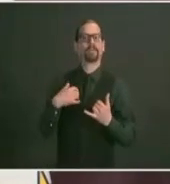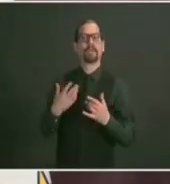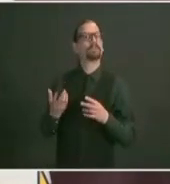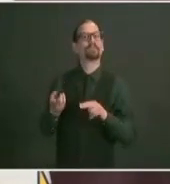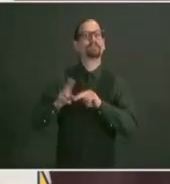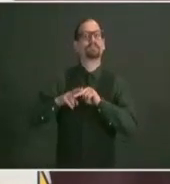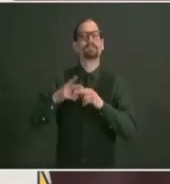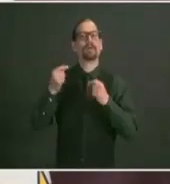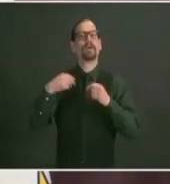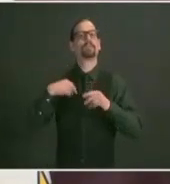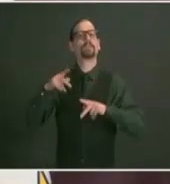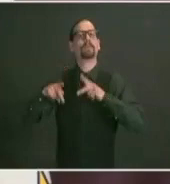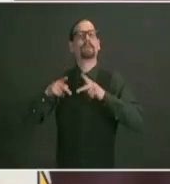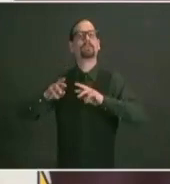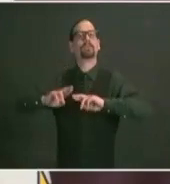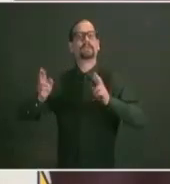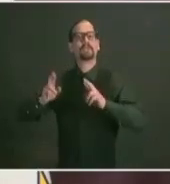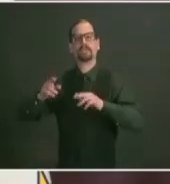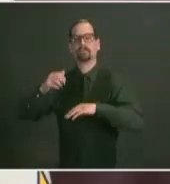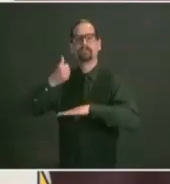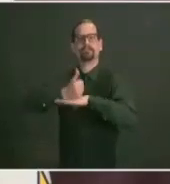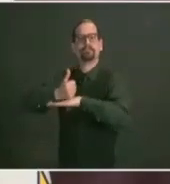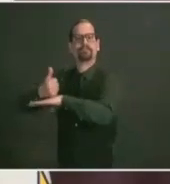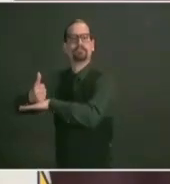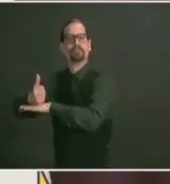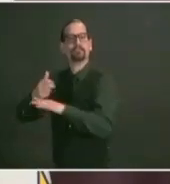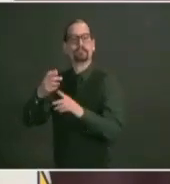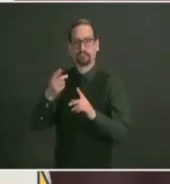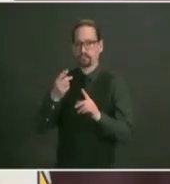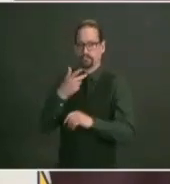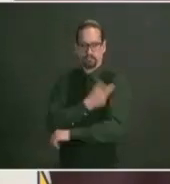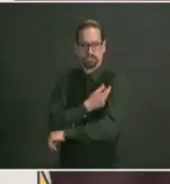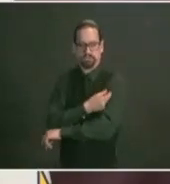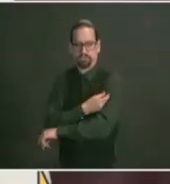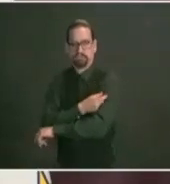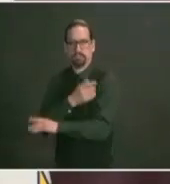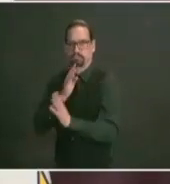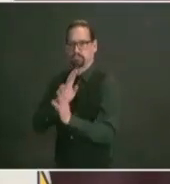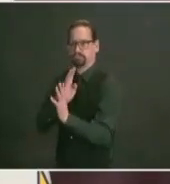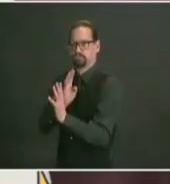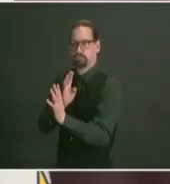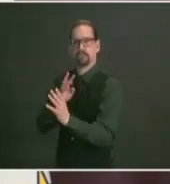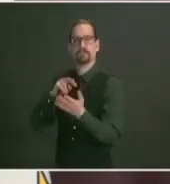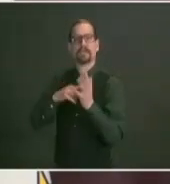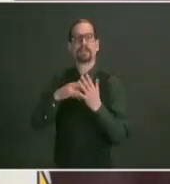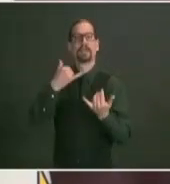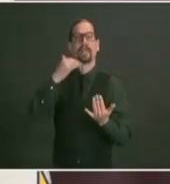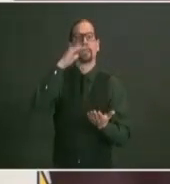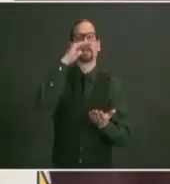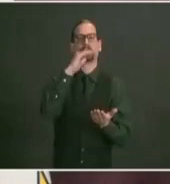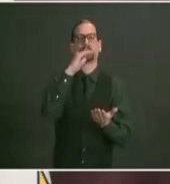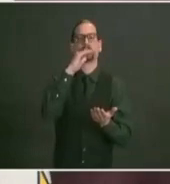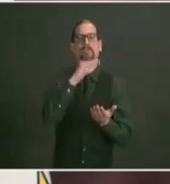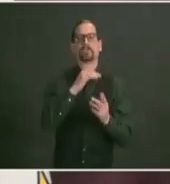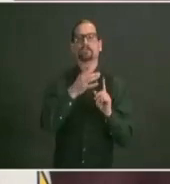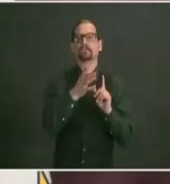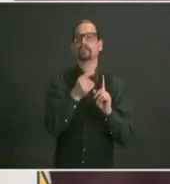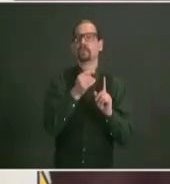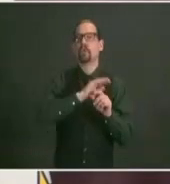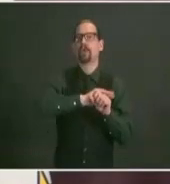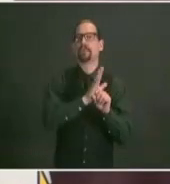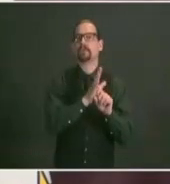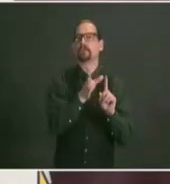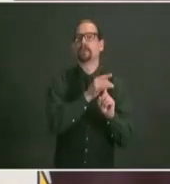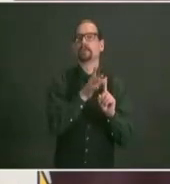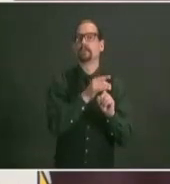infected with covid it's encouragement for showing we are on the right path as vaccines